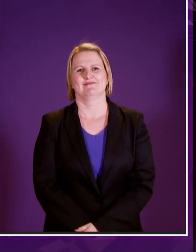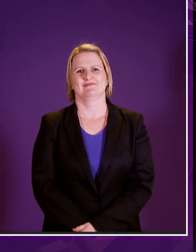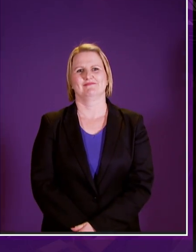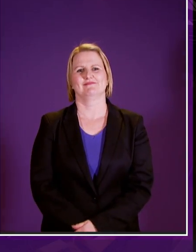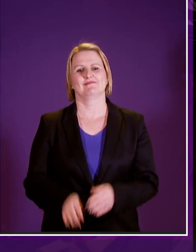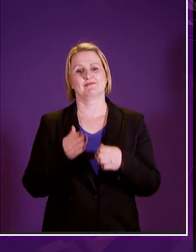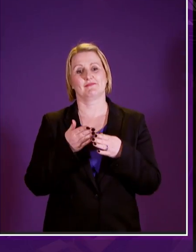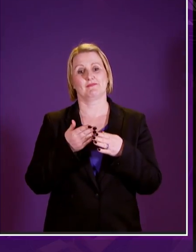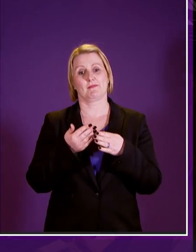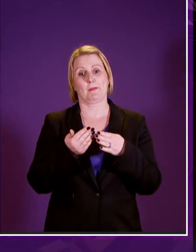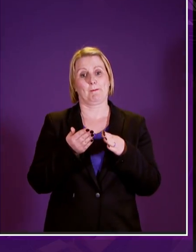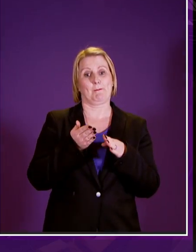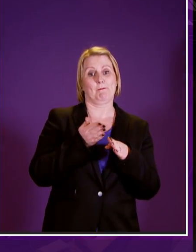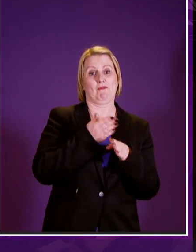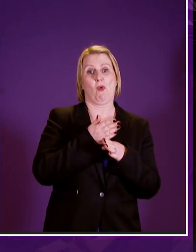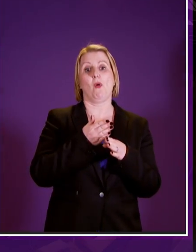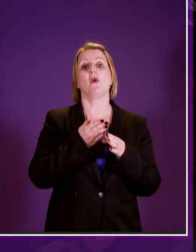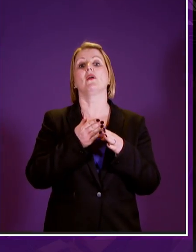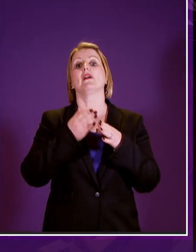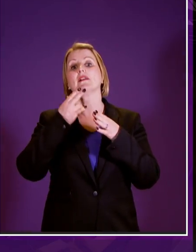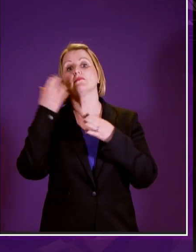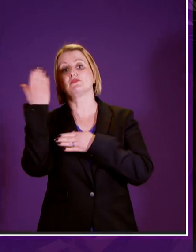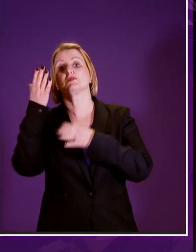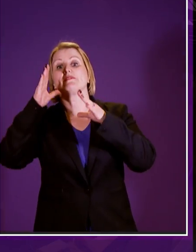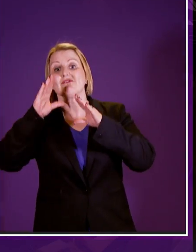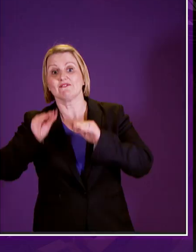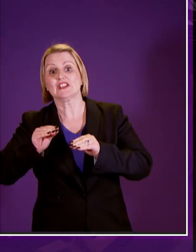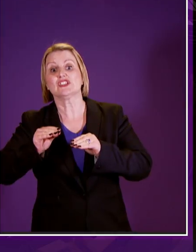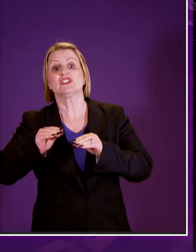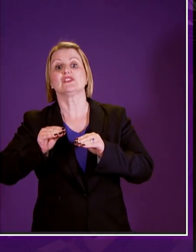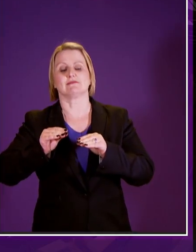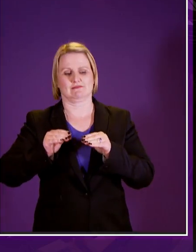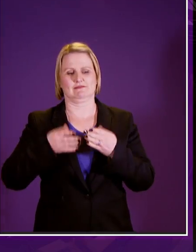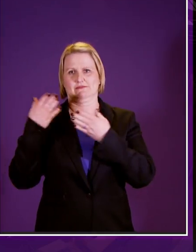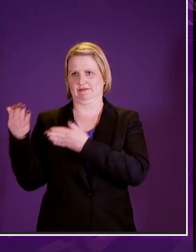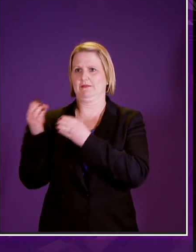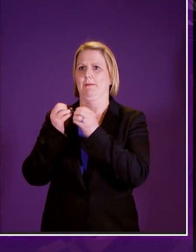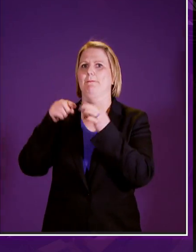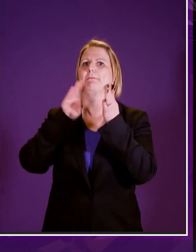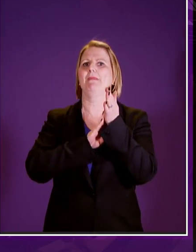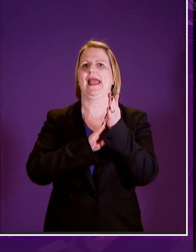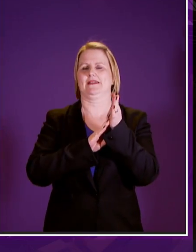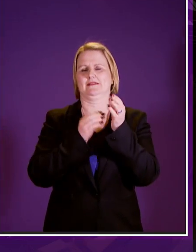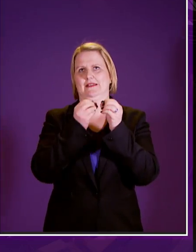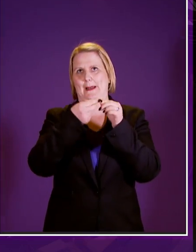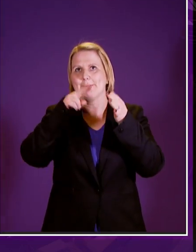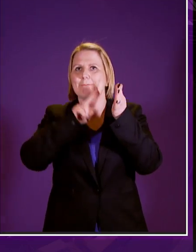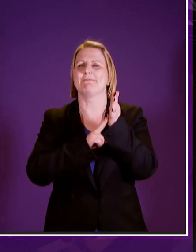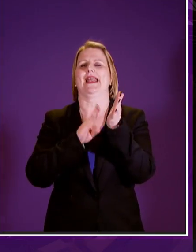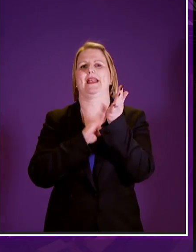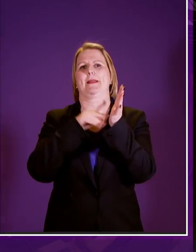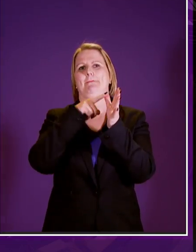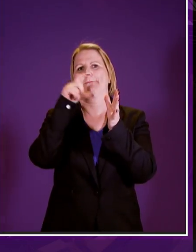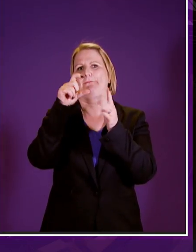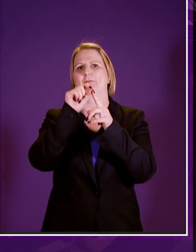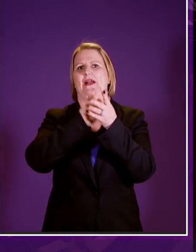before we move to the closing speeches ben mcpherson thank you very much playing officer i'm very grateful the chance to add to this debate like